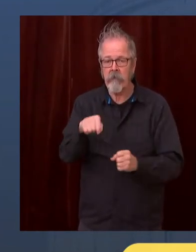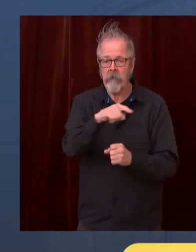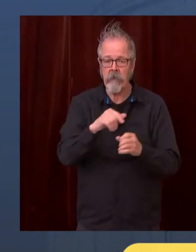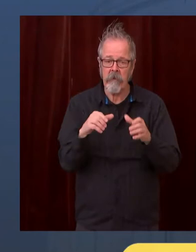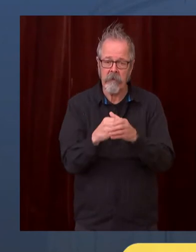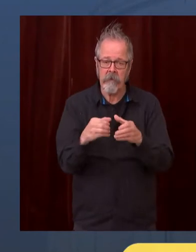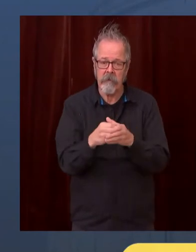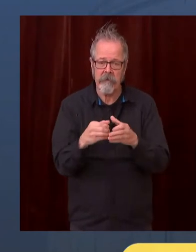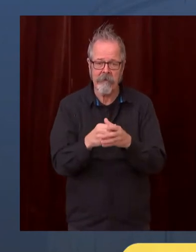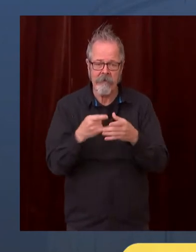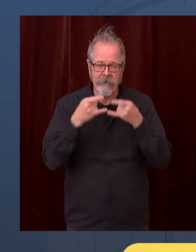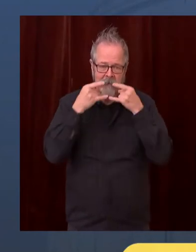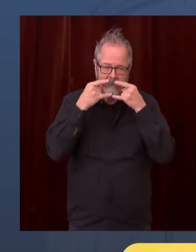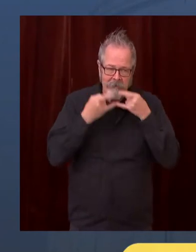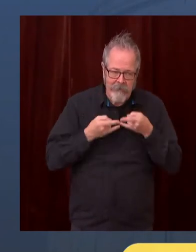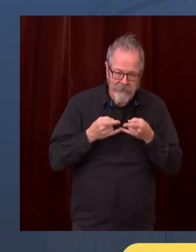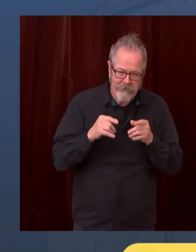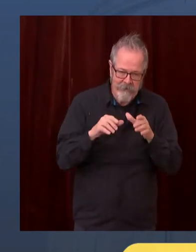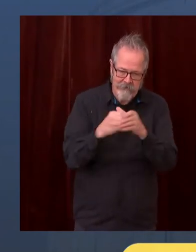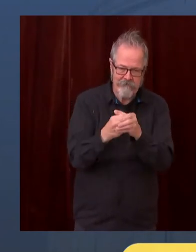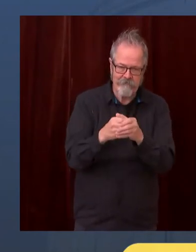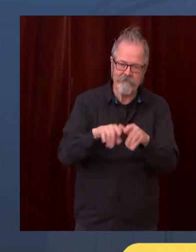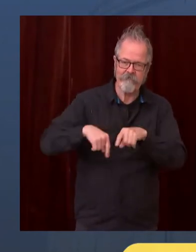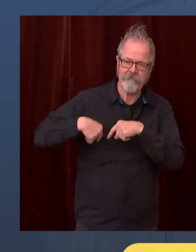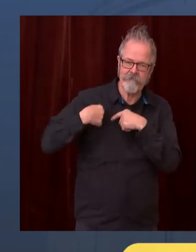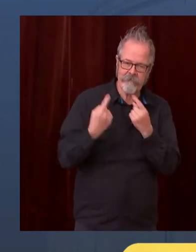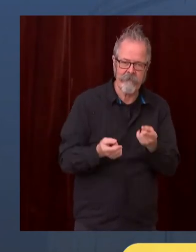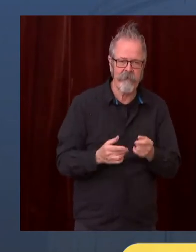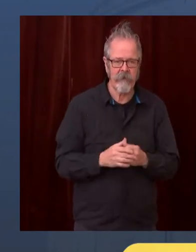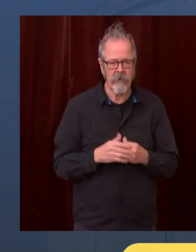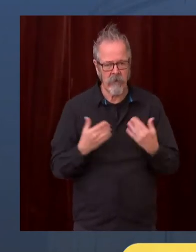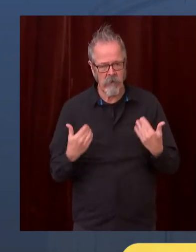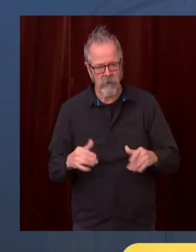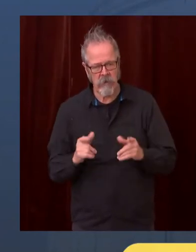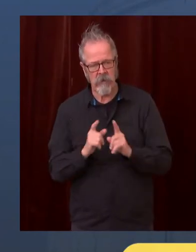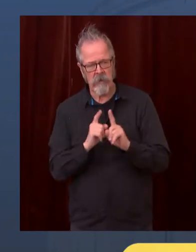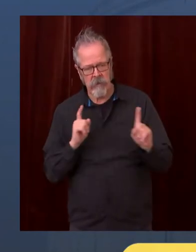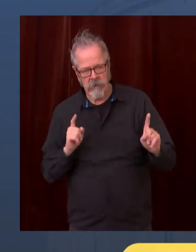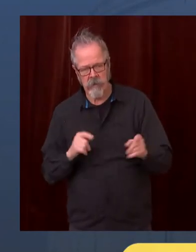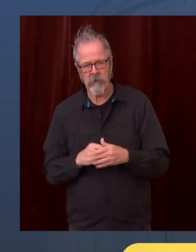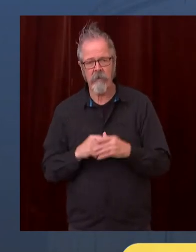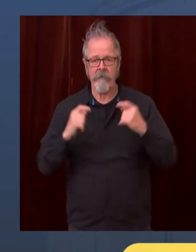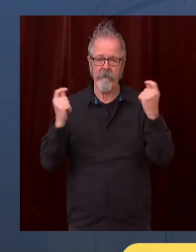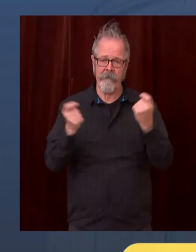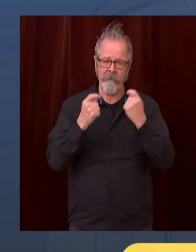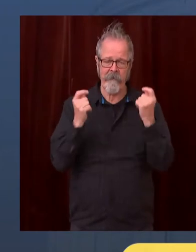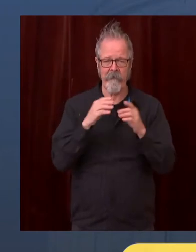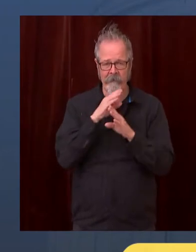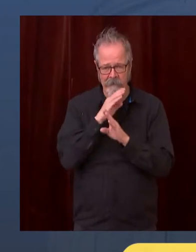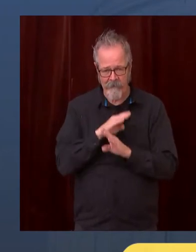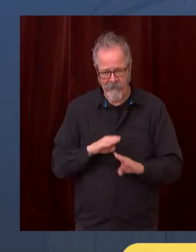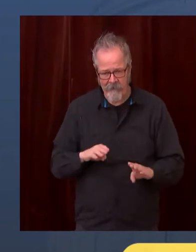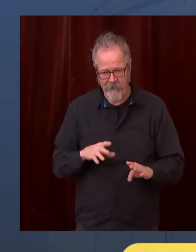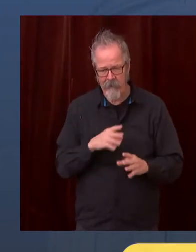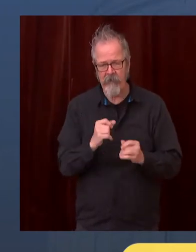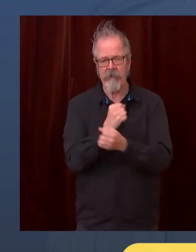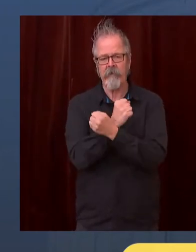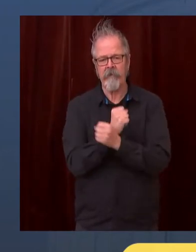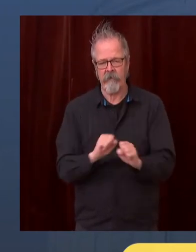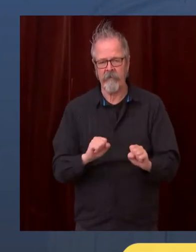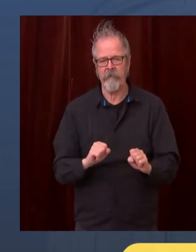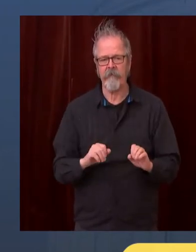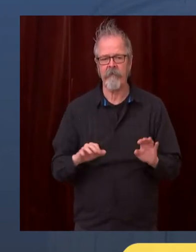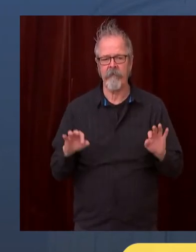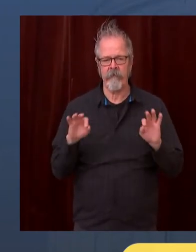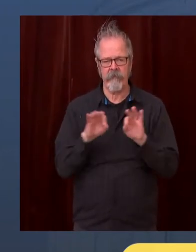this year in a safe way so that we can do it what you might call our old-fashioned way next Thanksgiving and